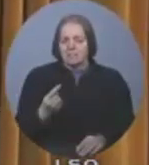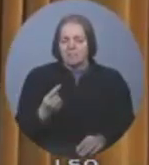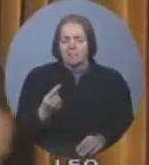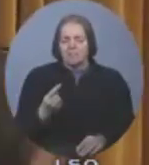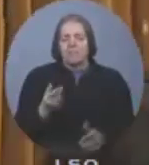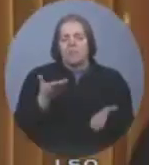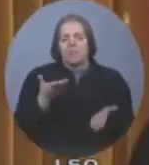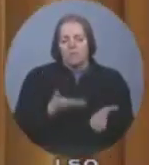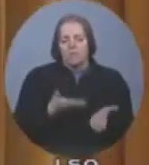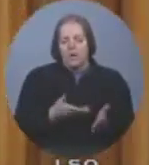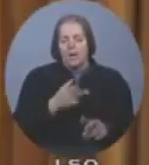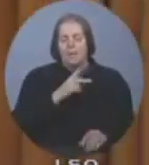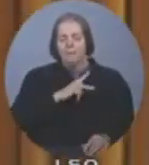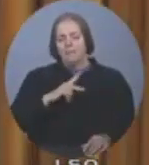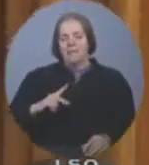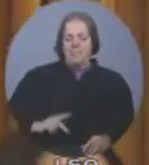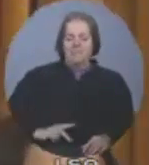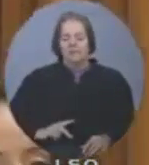for Daddy.